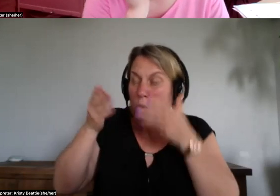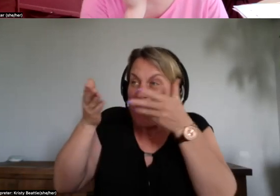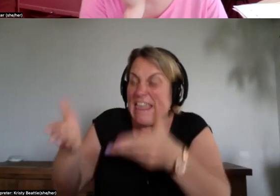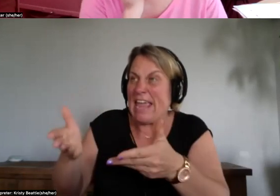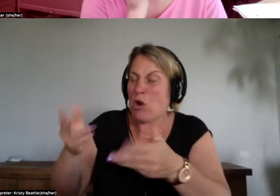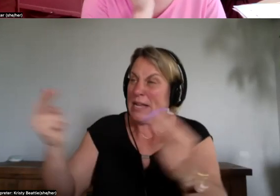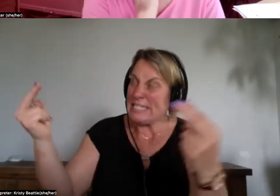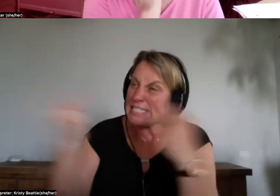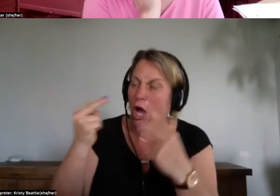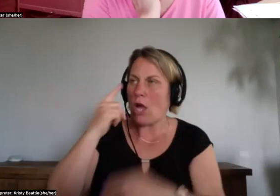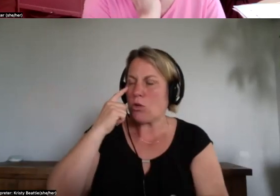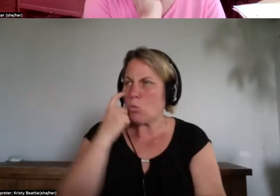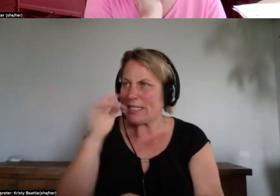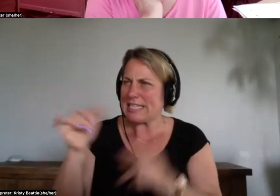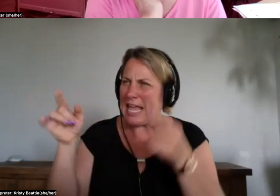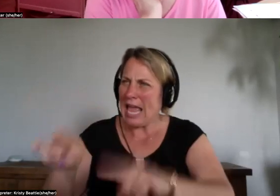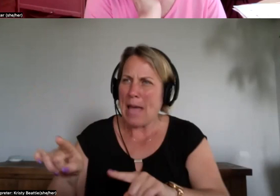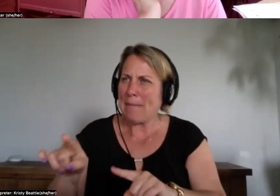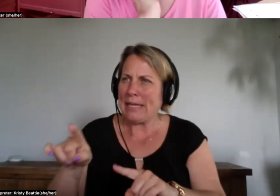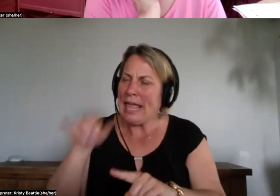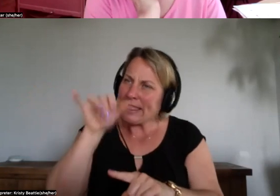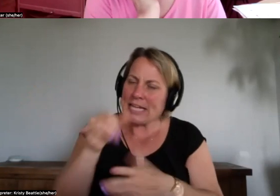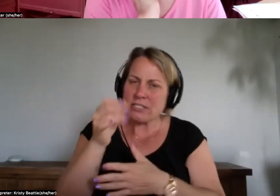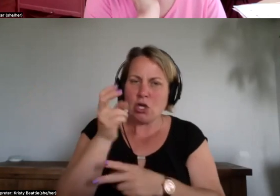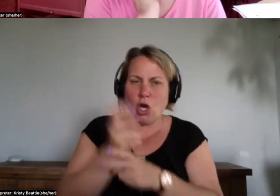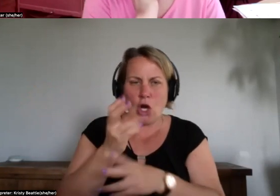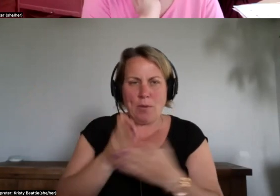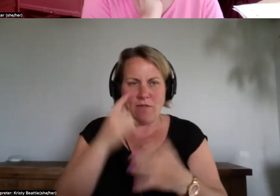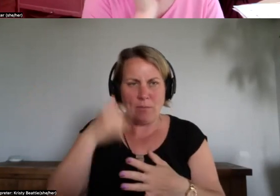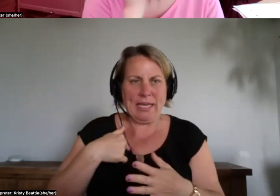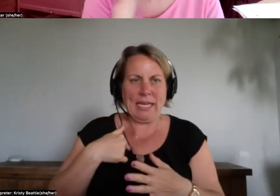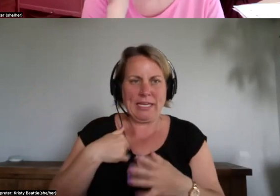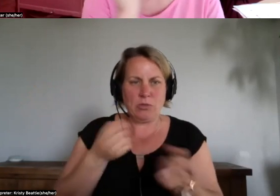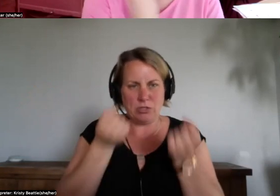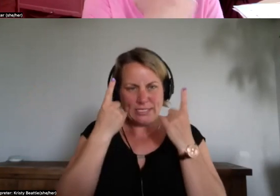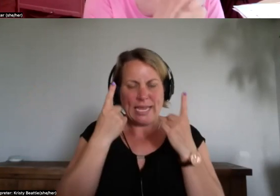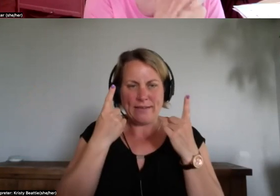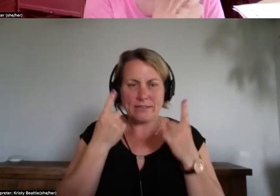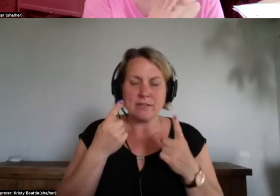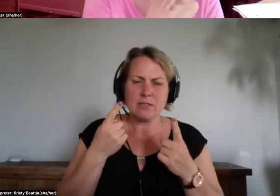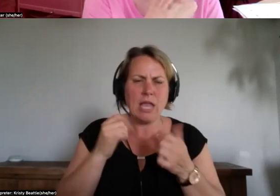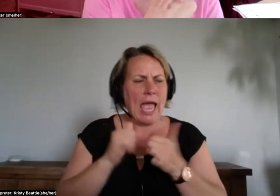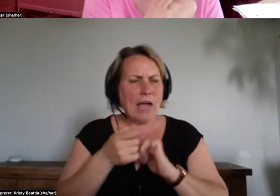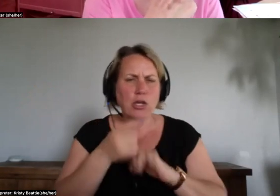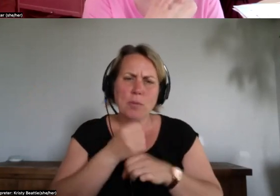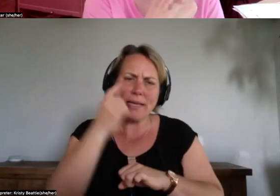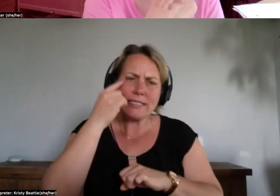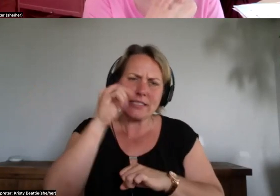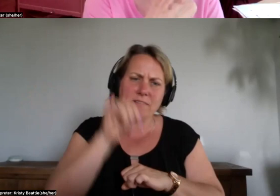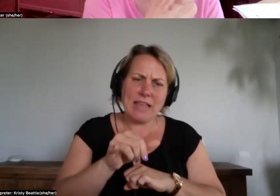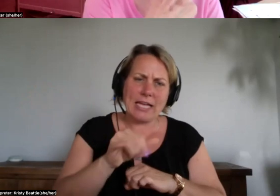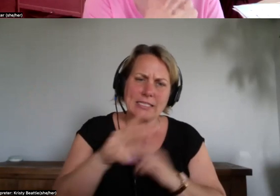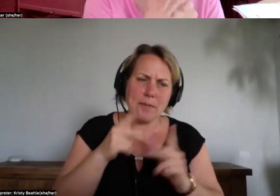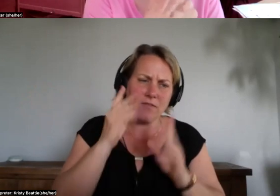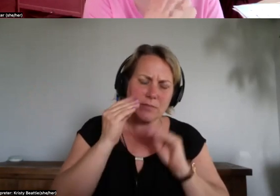bystanders in your own healing well um thank you for